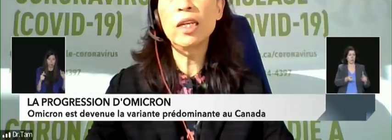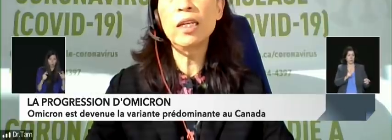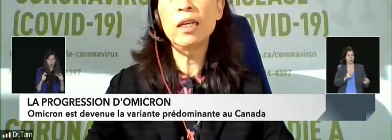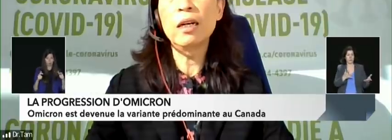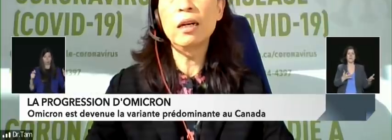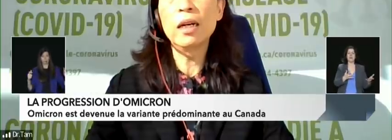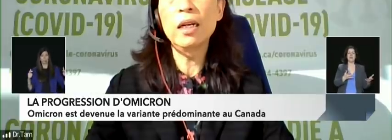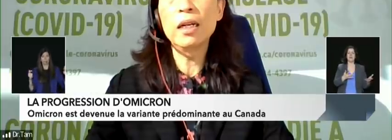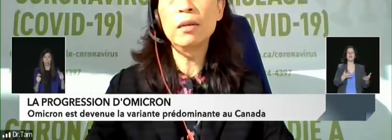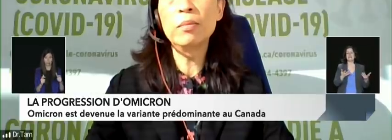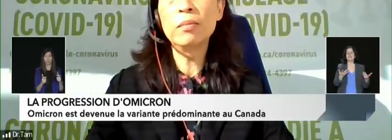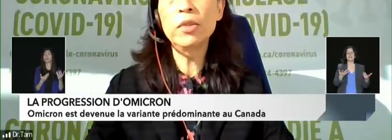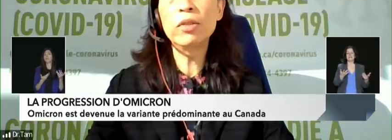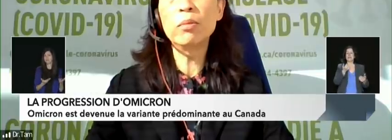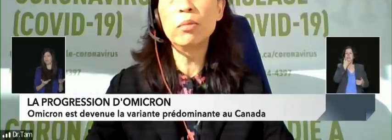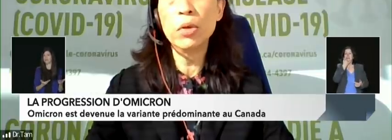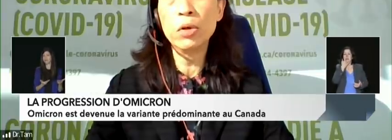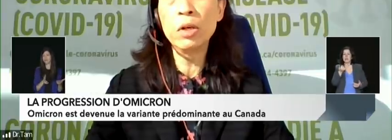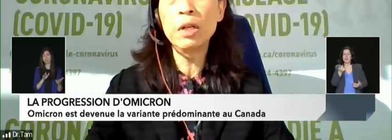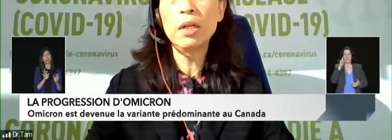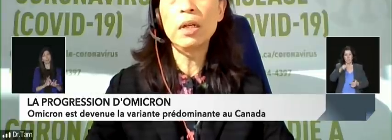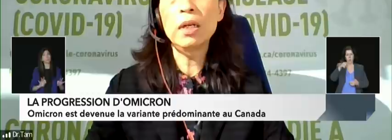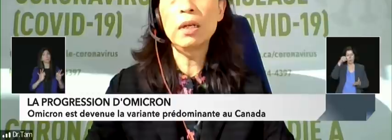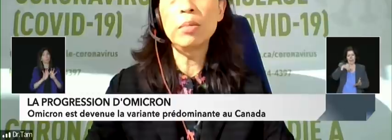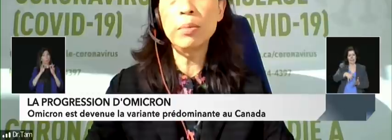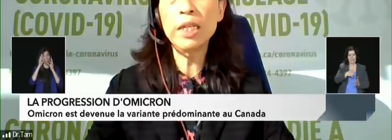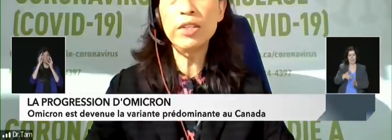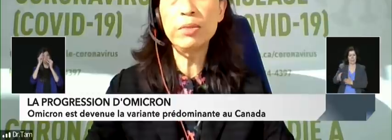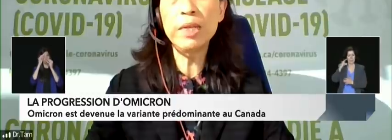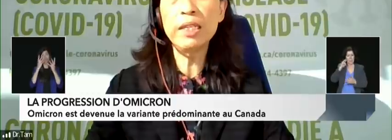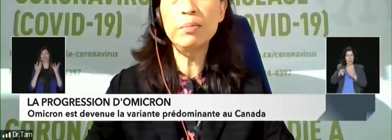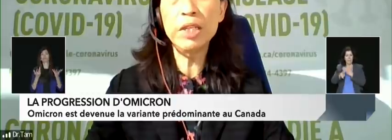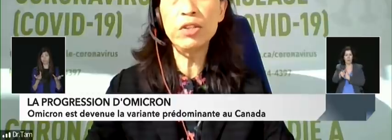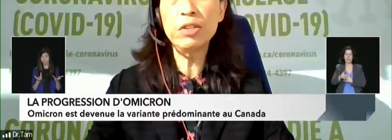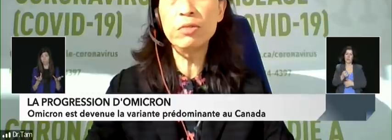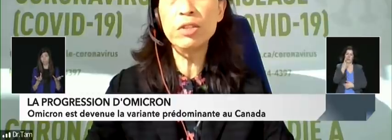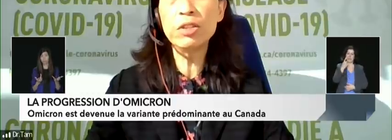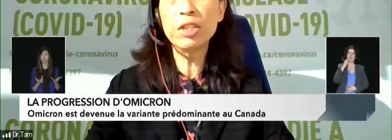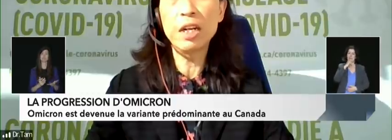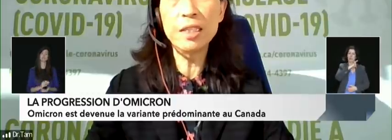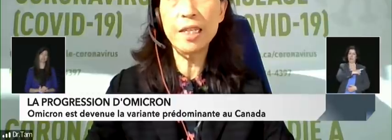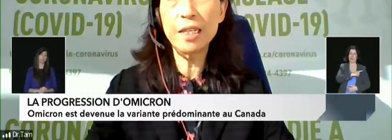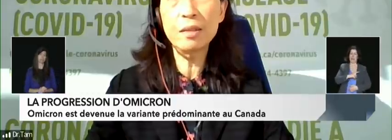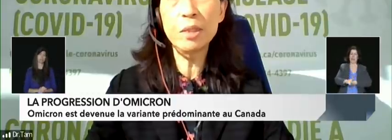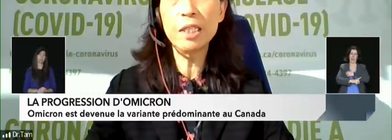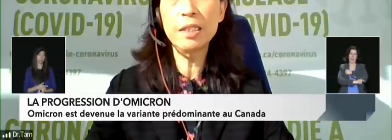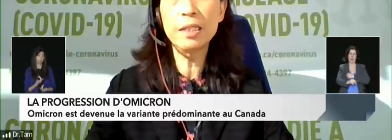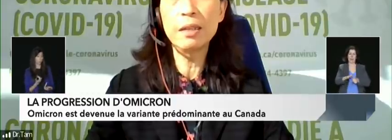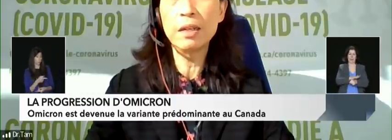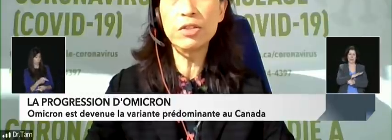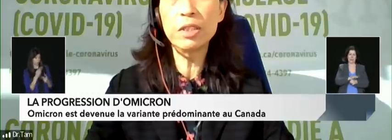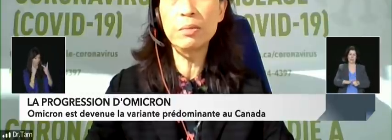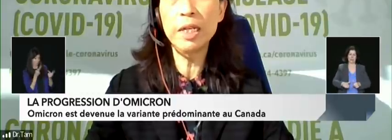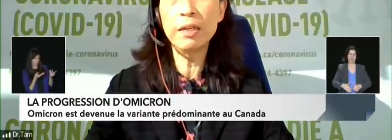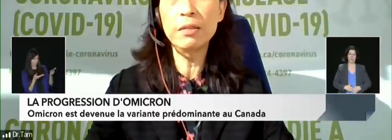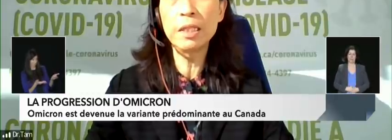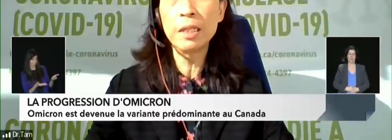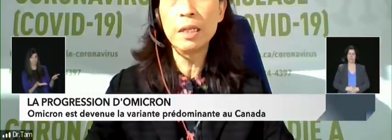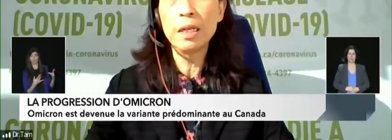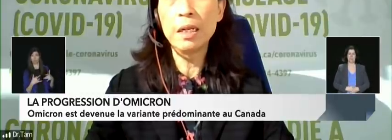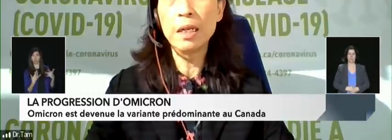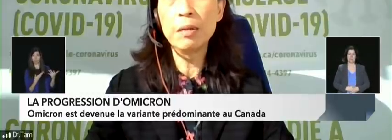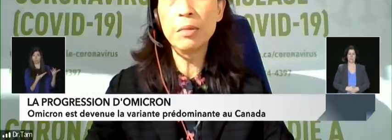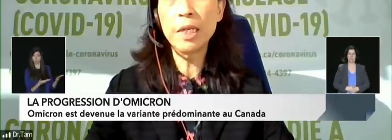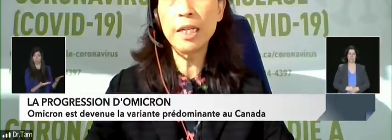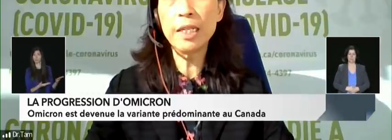they are doing more population-based measures to reduce contacts, because it's not just about